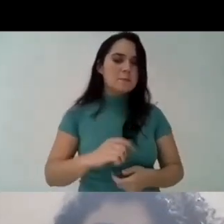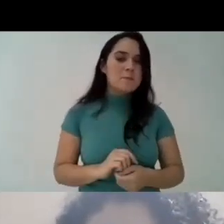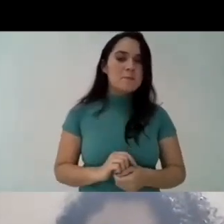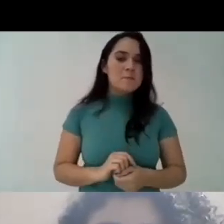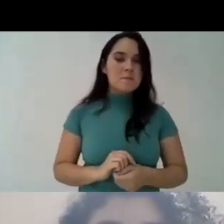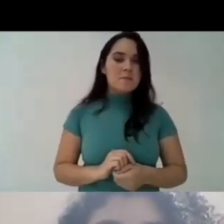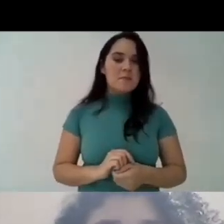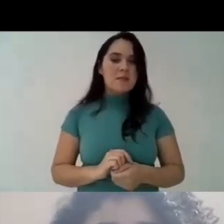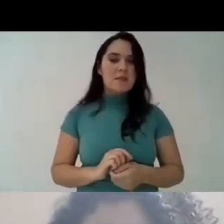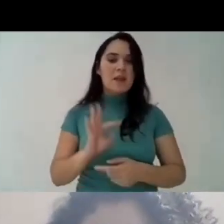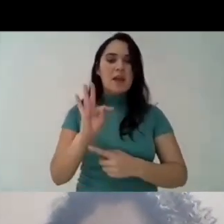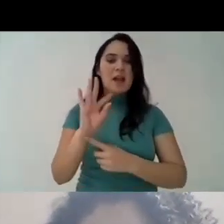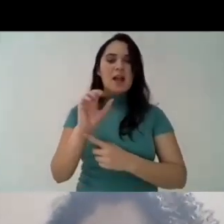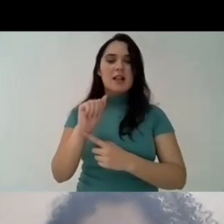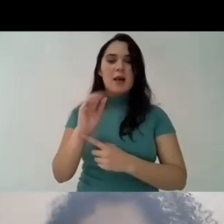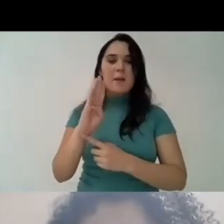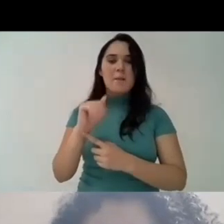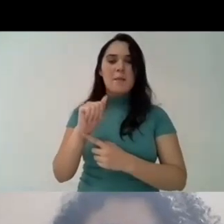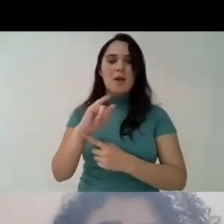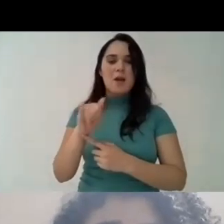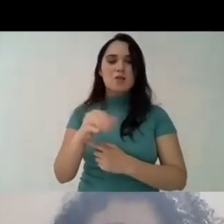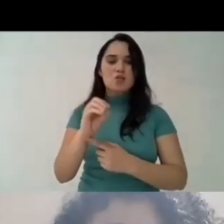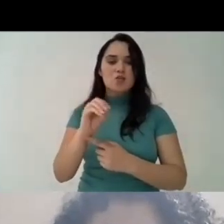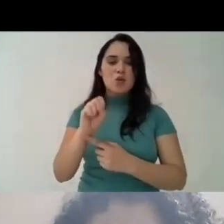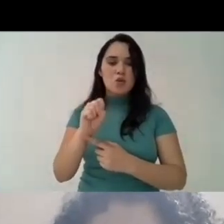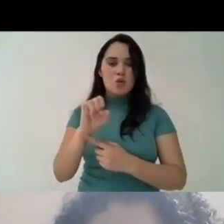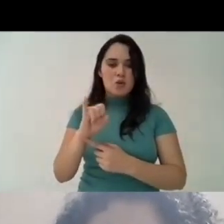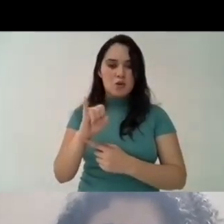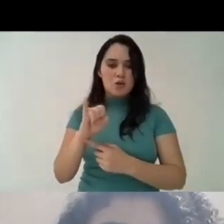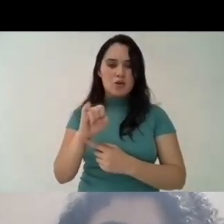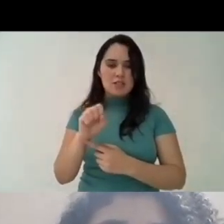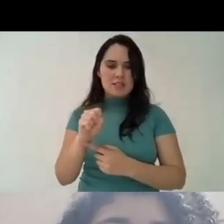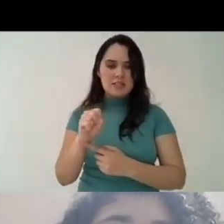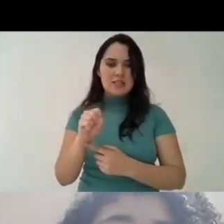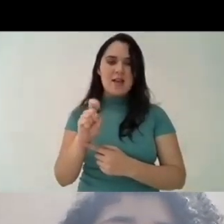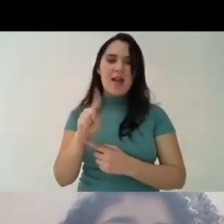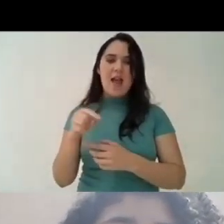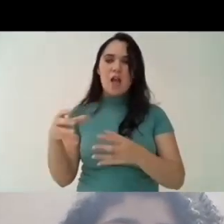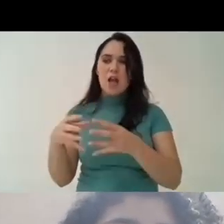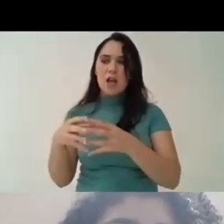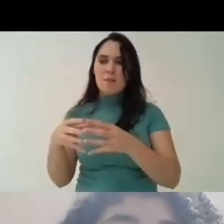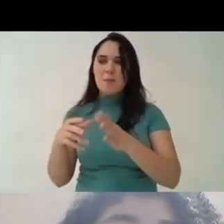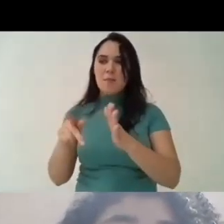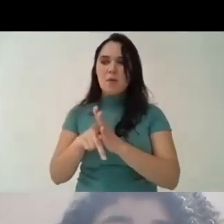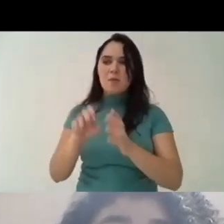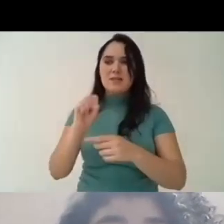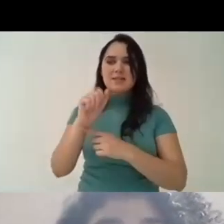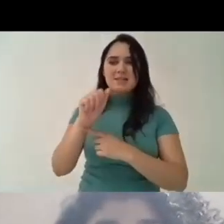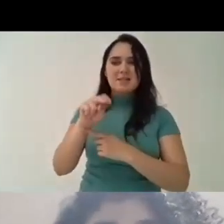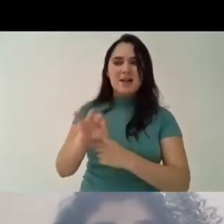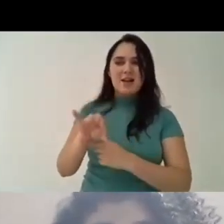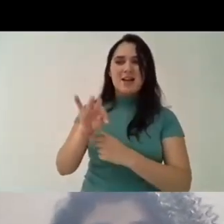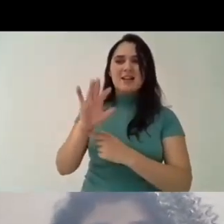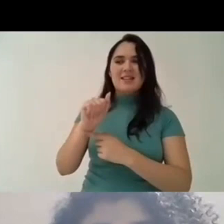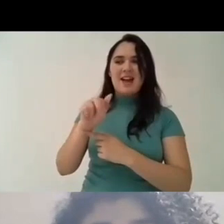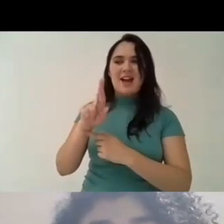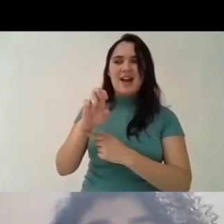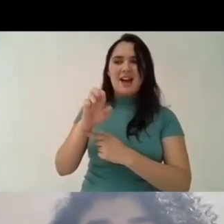indigenous students are taking a proactive role in the selection process and